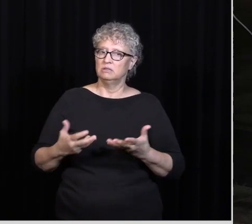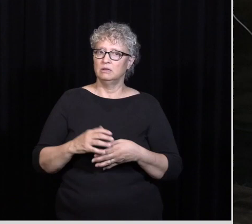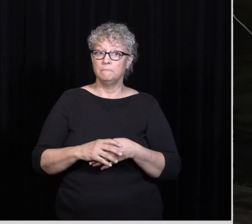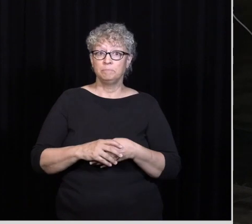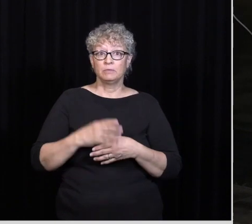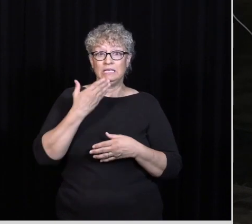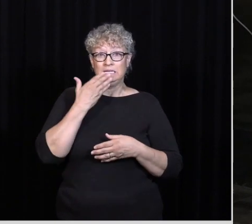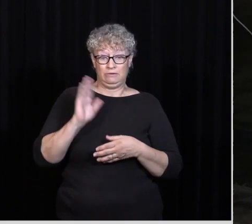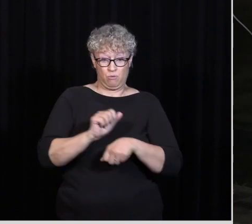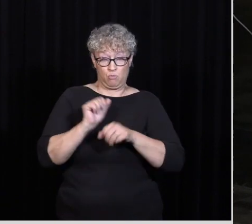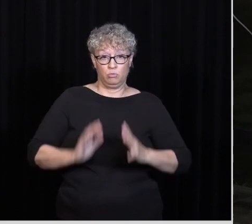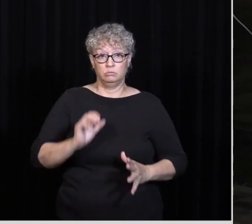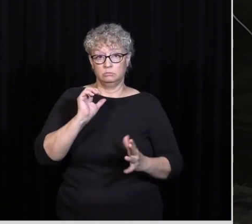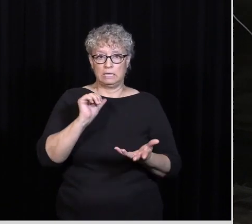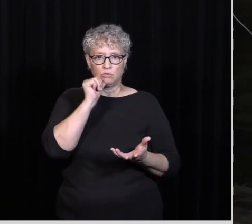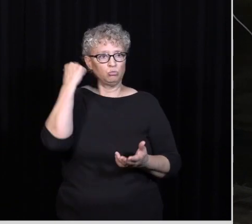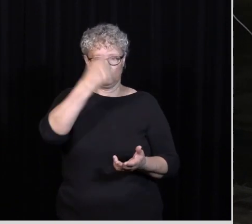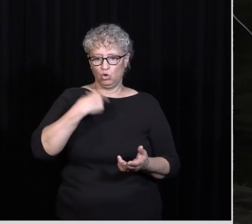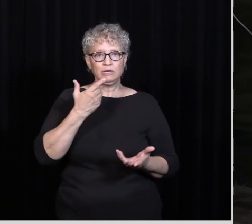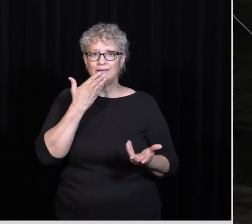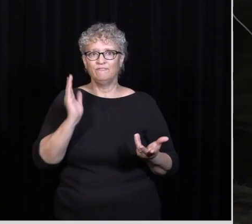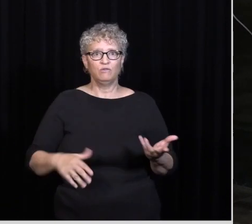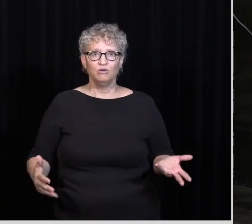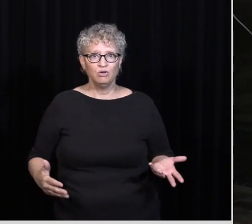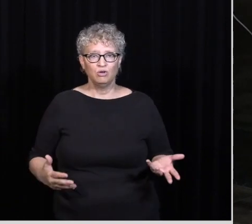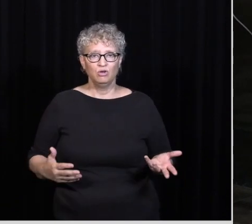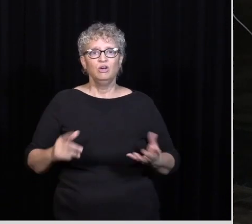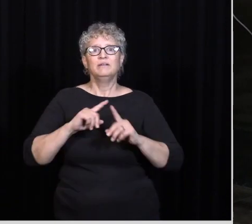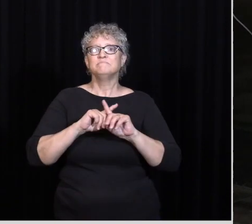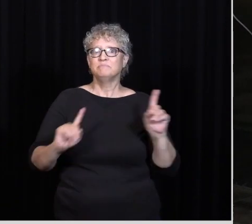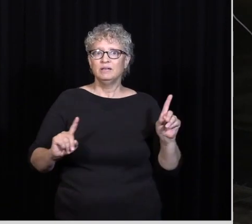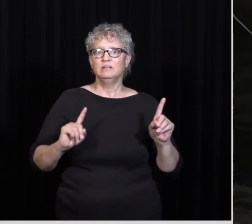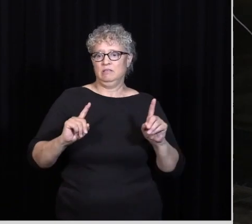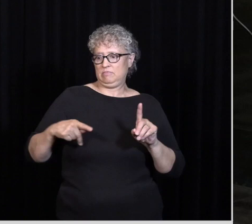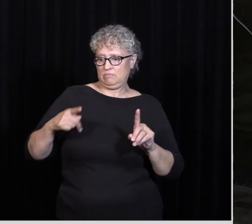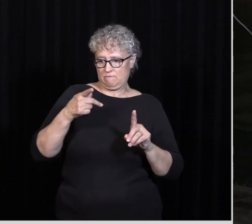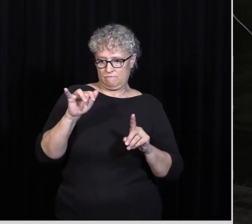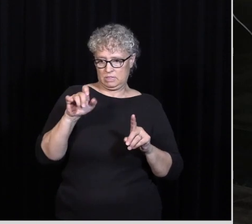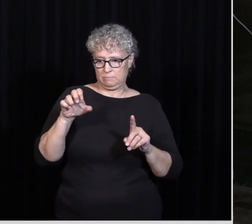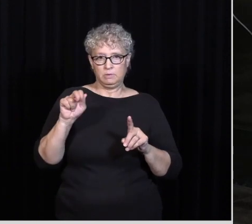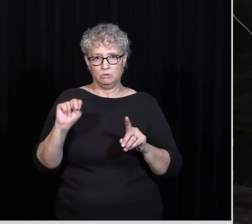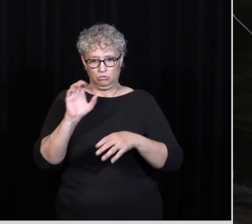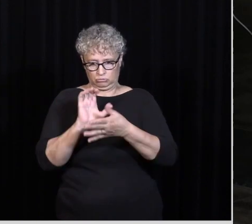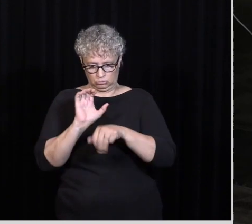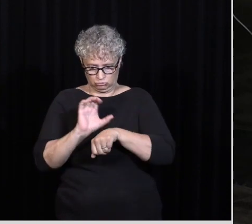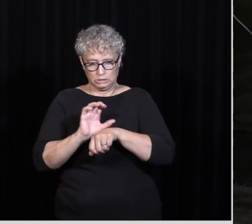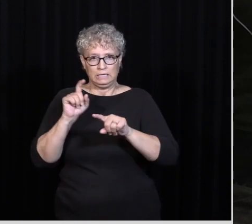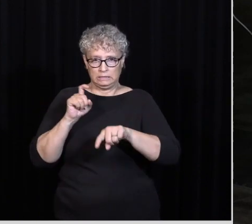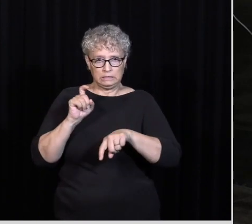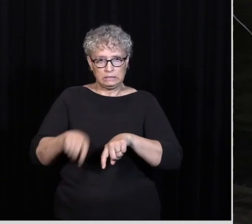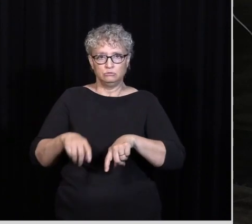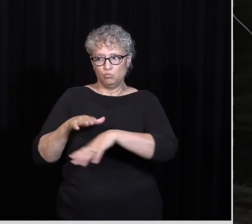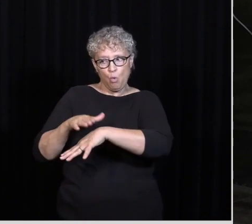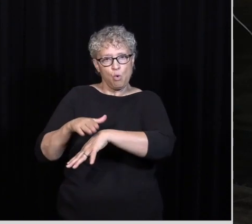Evil workers Don't look evil When Paul writes About all of these The reason the Philippian church Needs to be warned Is because